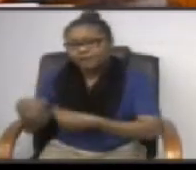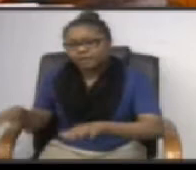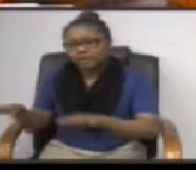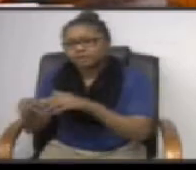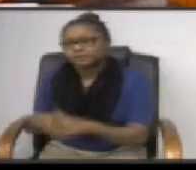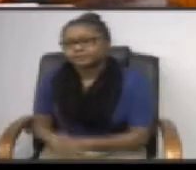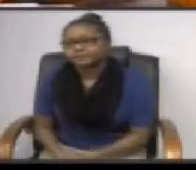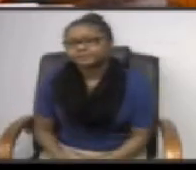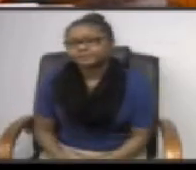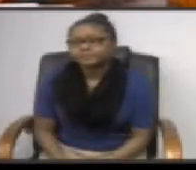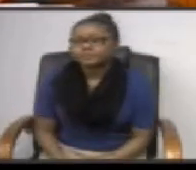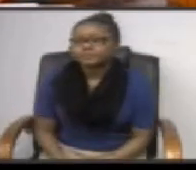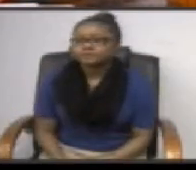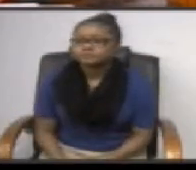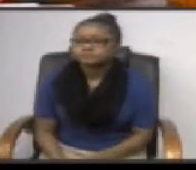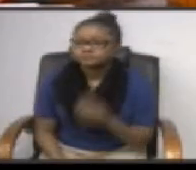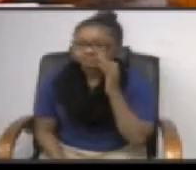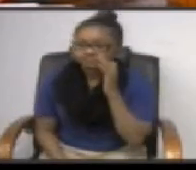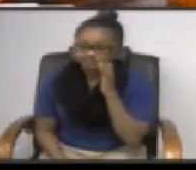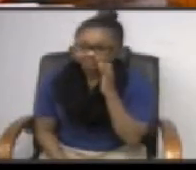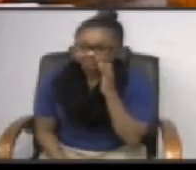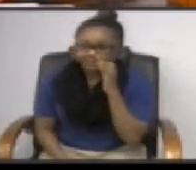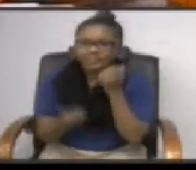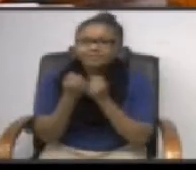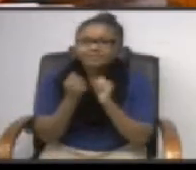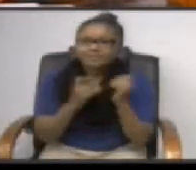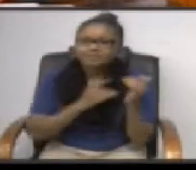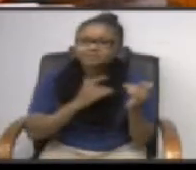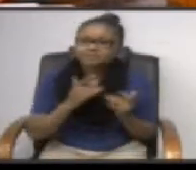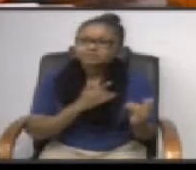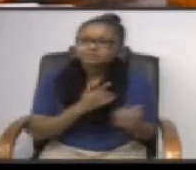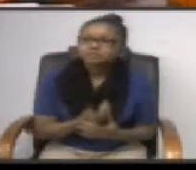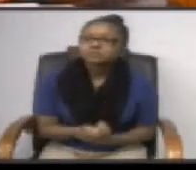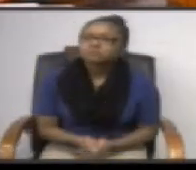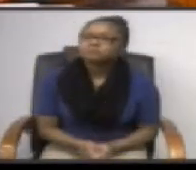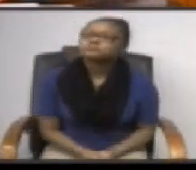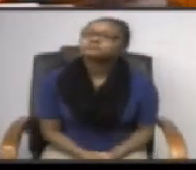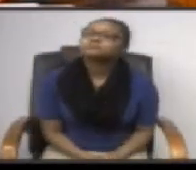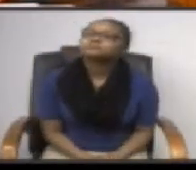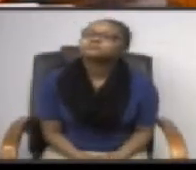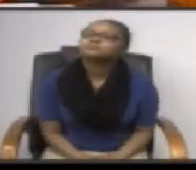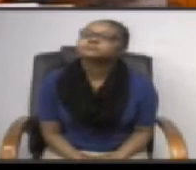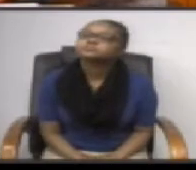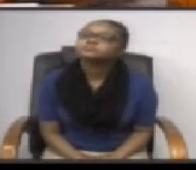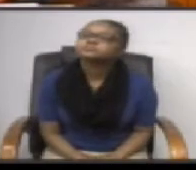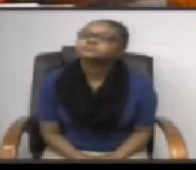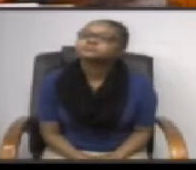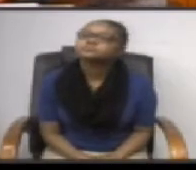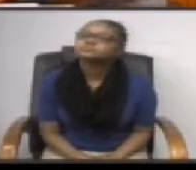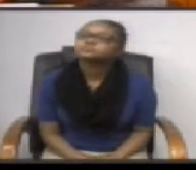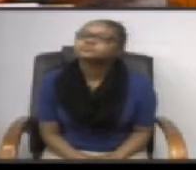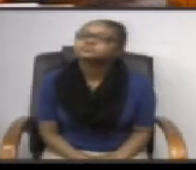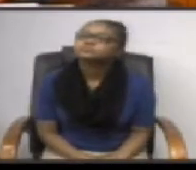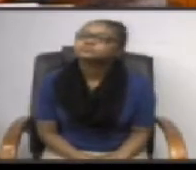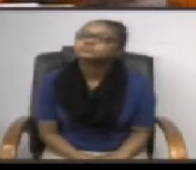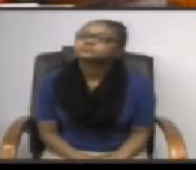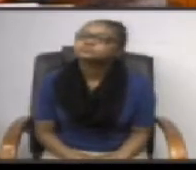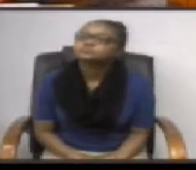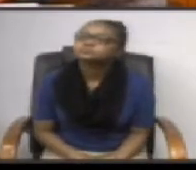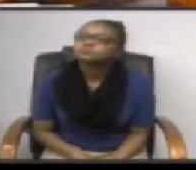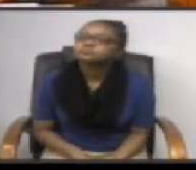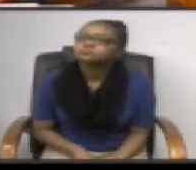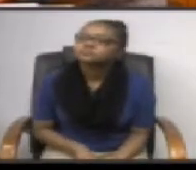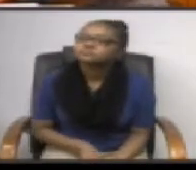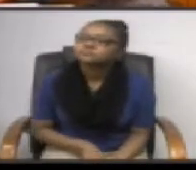so i don't you know and then there's the safety concerns which were brought up uh in one of your copious